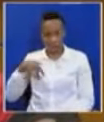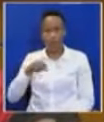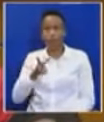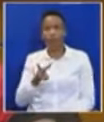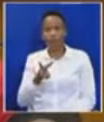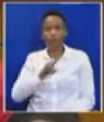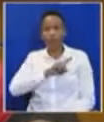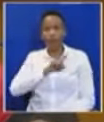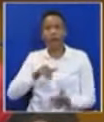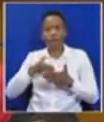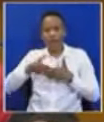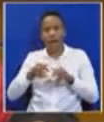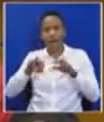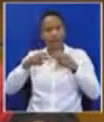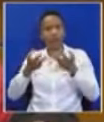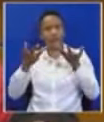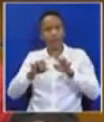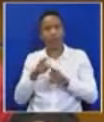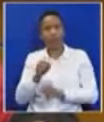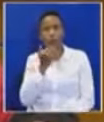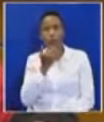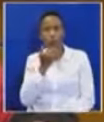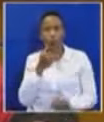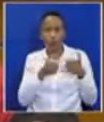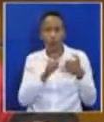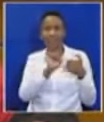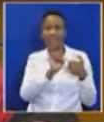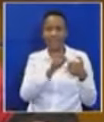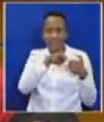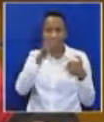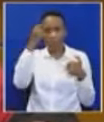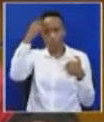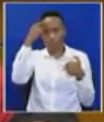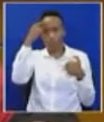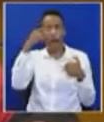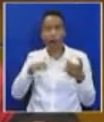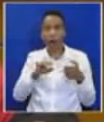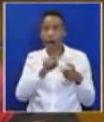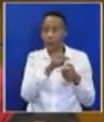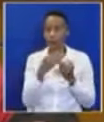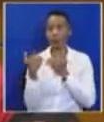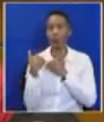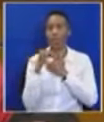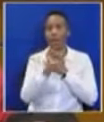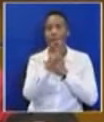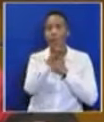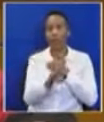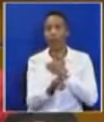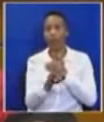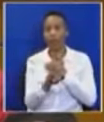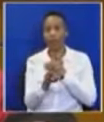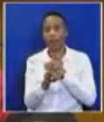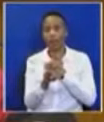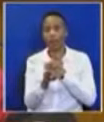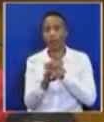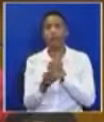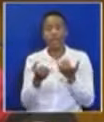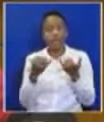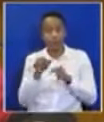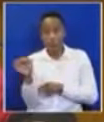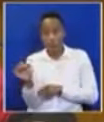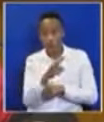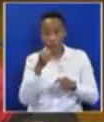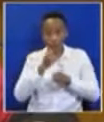boyfriend. Had we as the legislature been serious about holding the executive to account, would have ensured that law